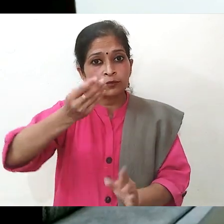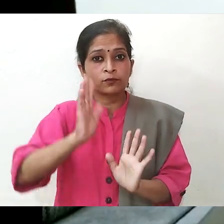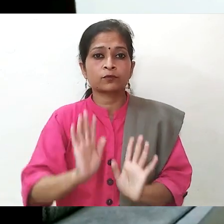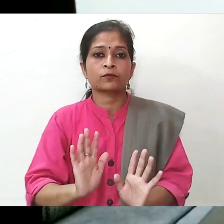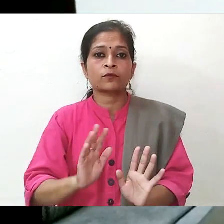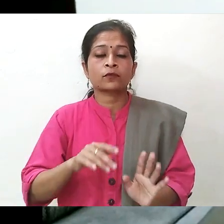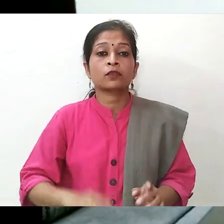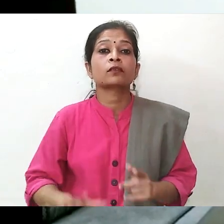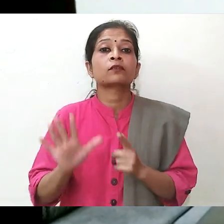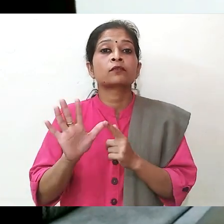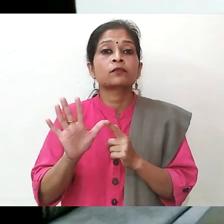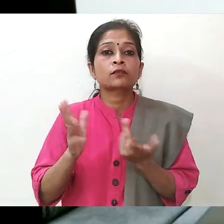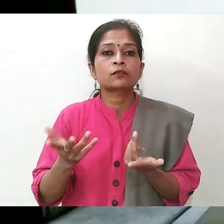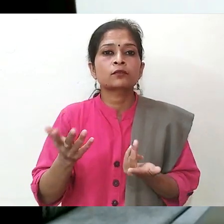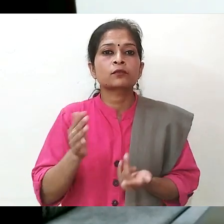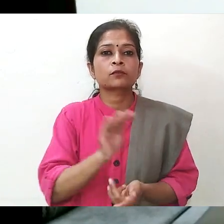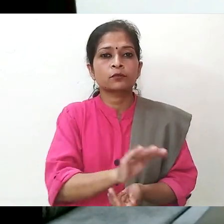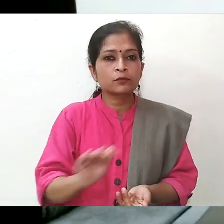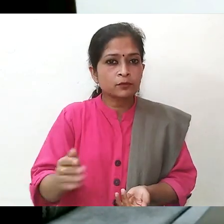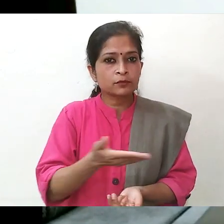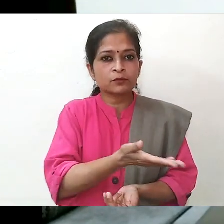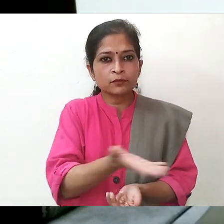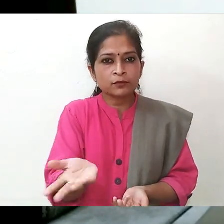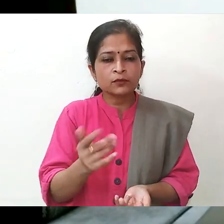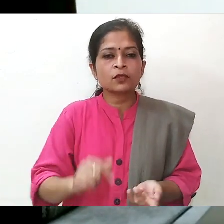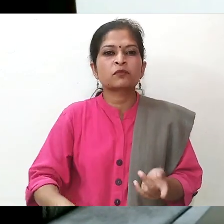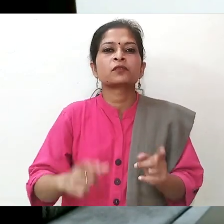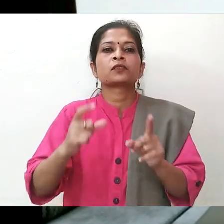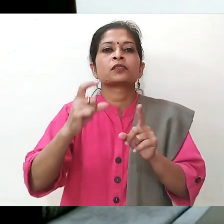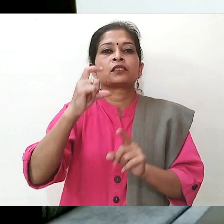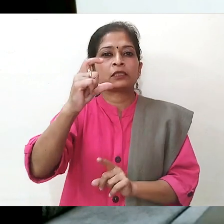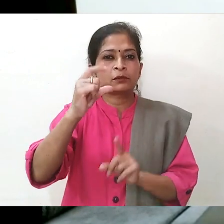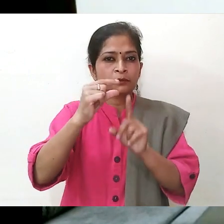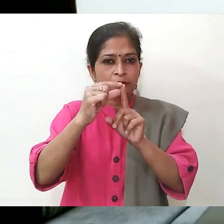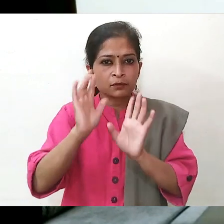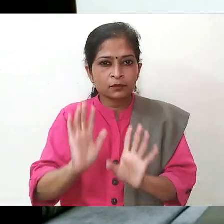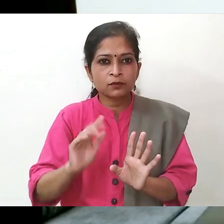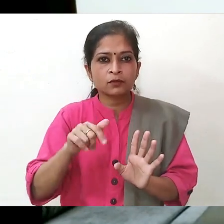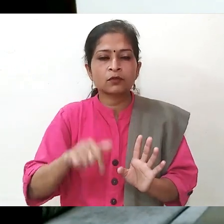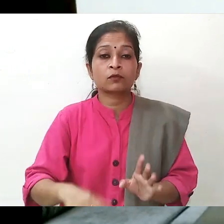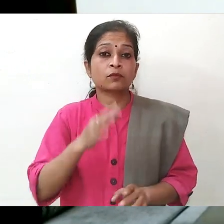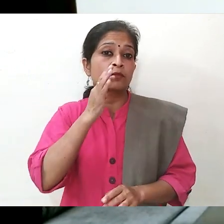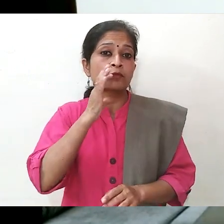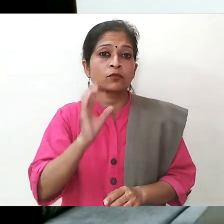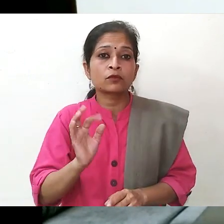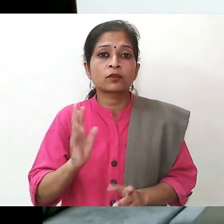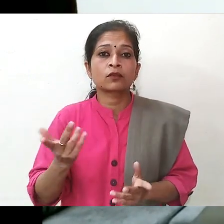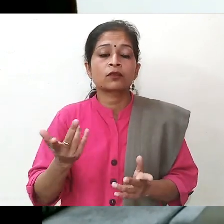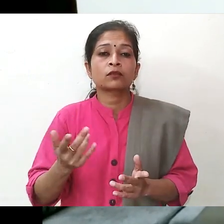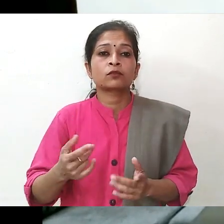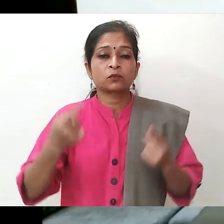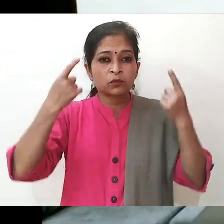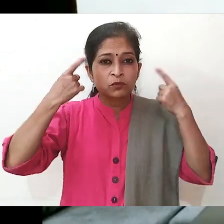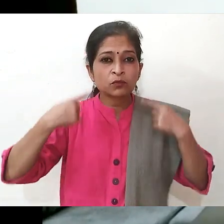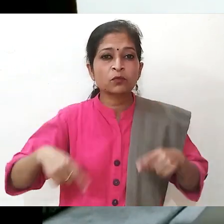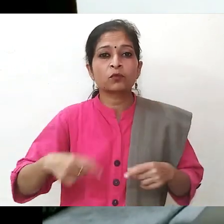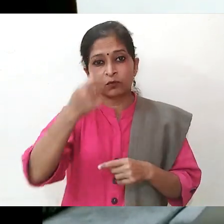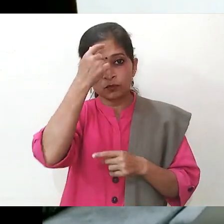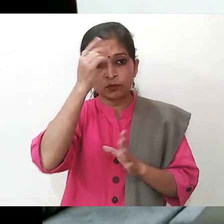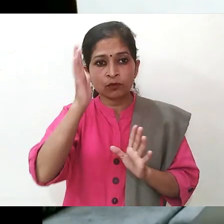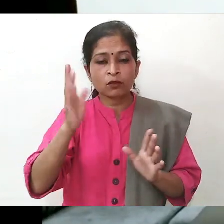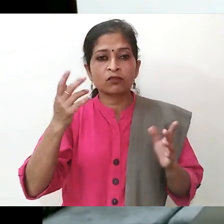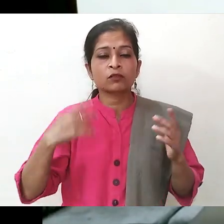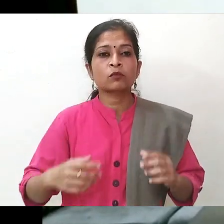Fifth one, for the children with cerebral policy, it is very important to